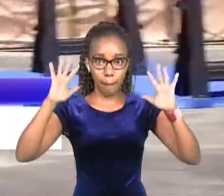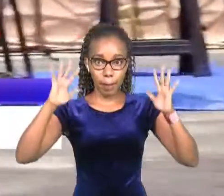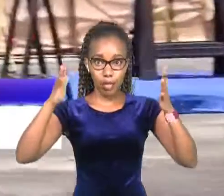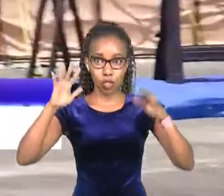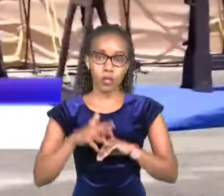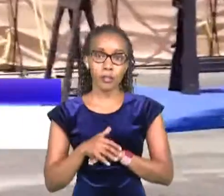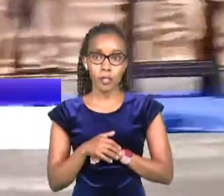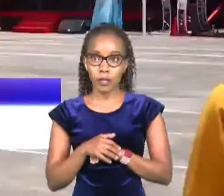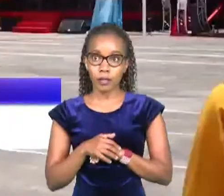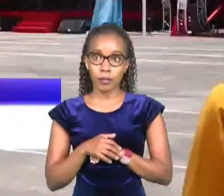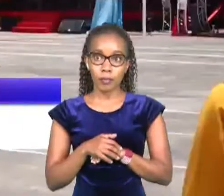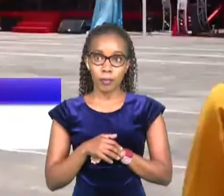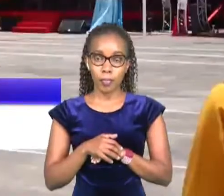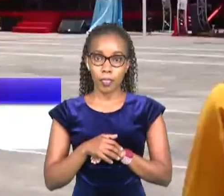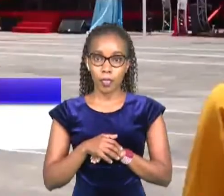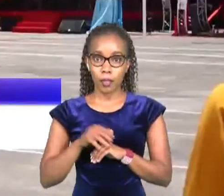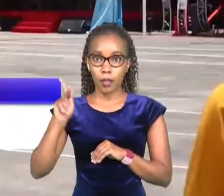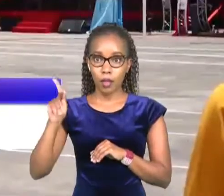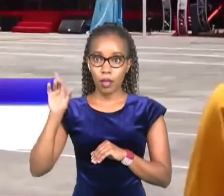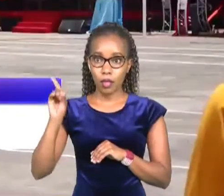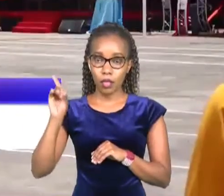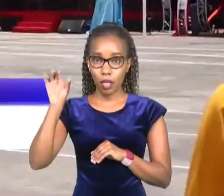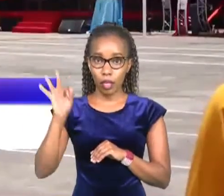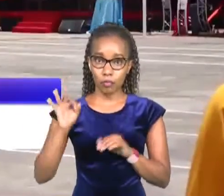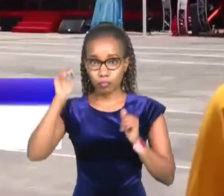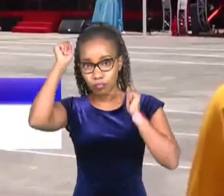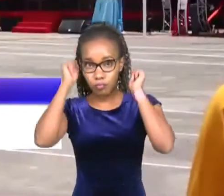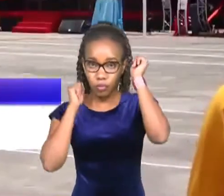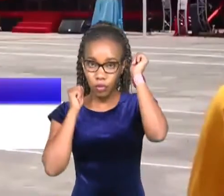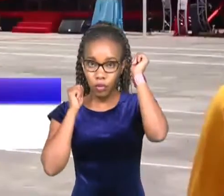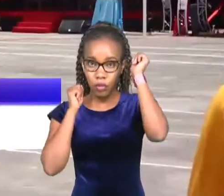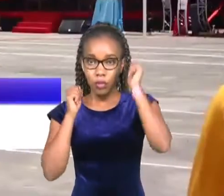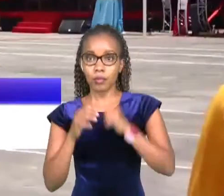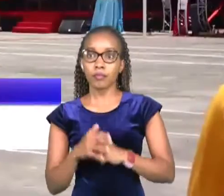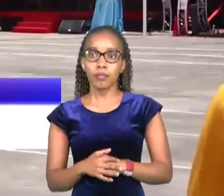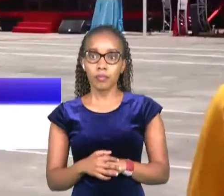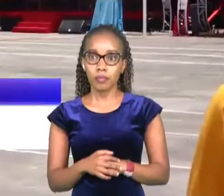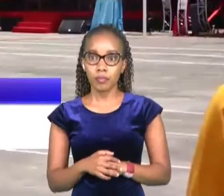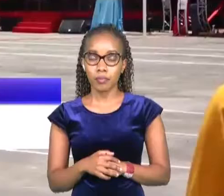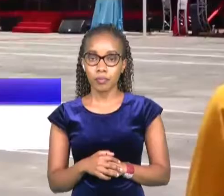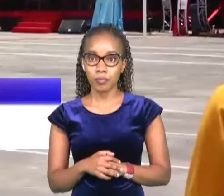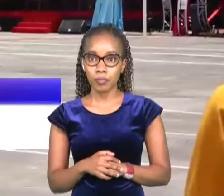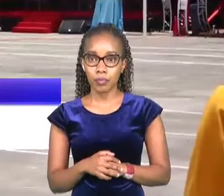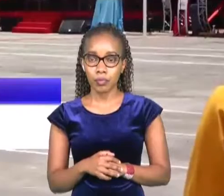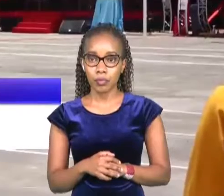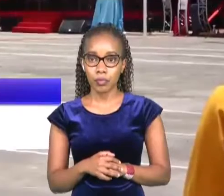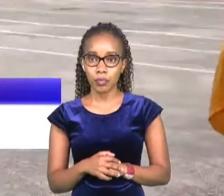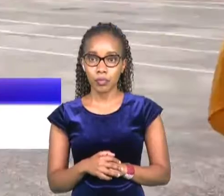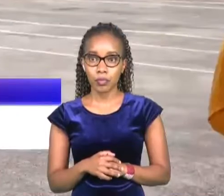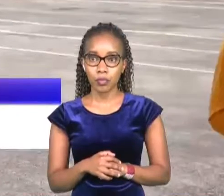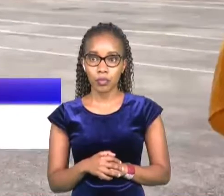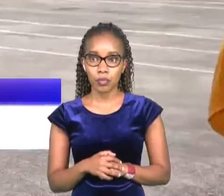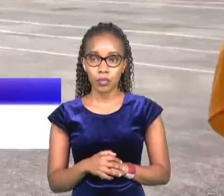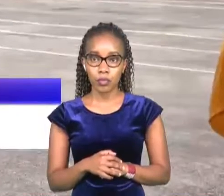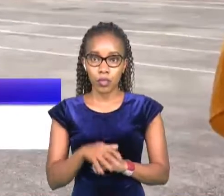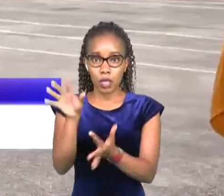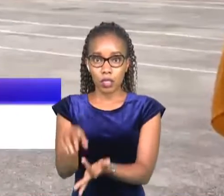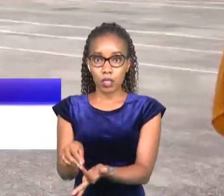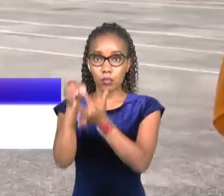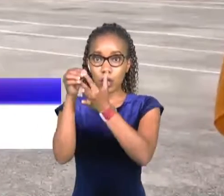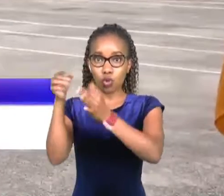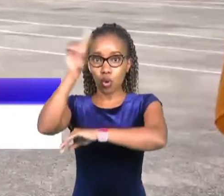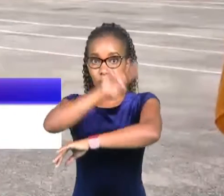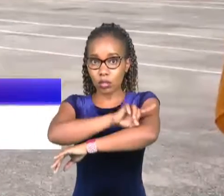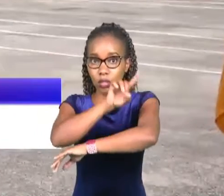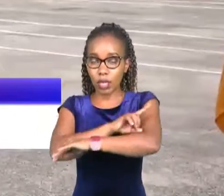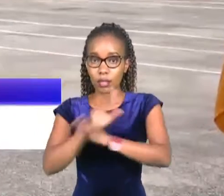celebration of the acts of valor and gallantry by the kenya defense forces kdf this special day has been